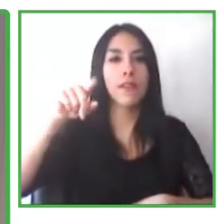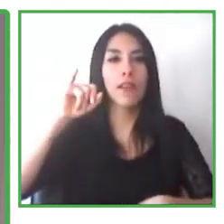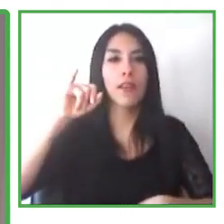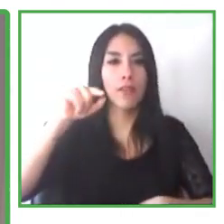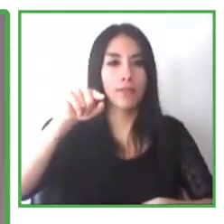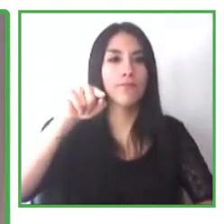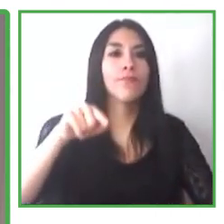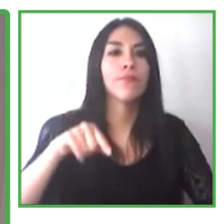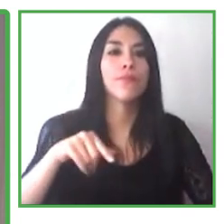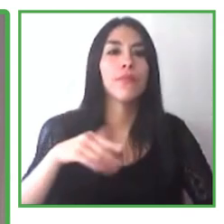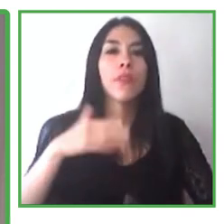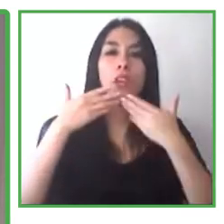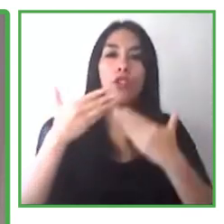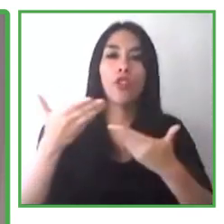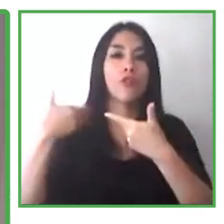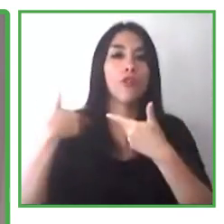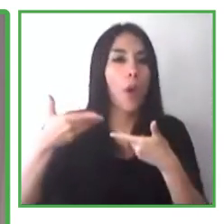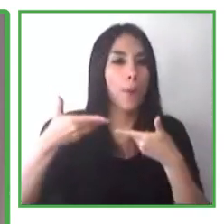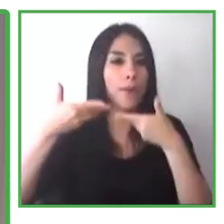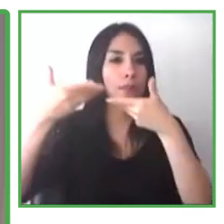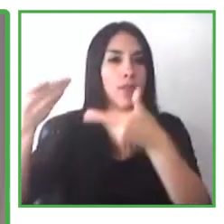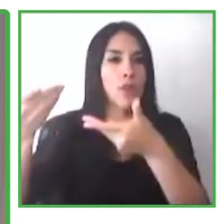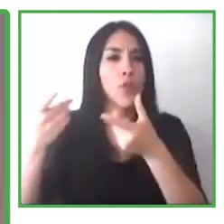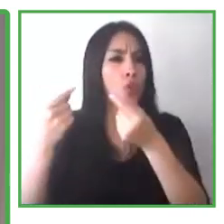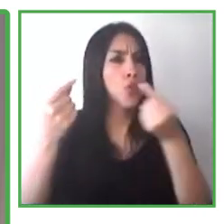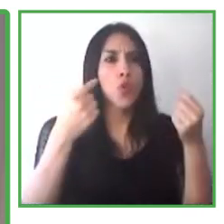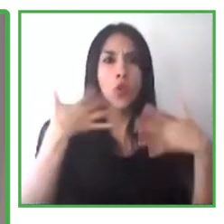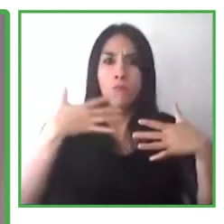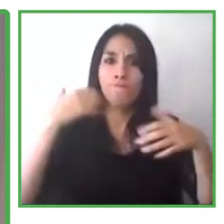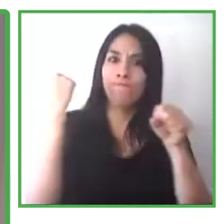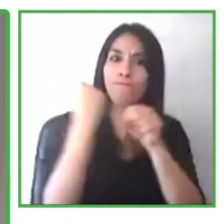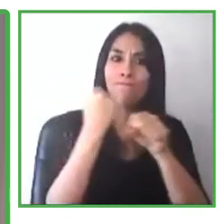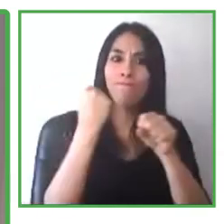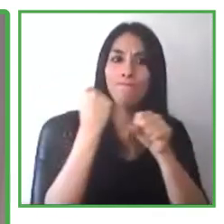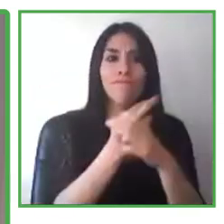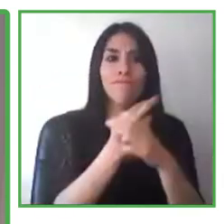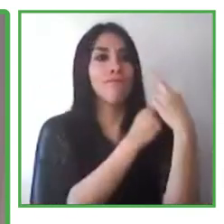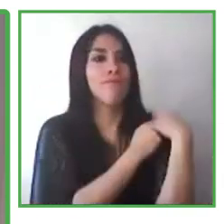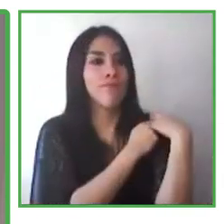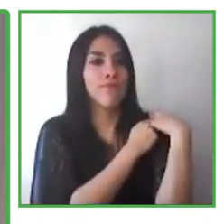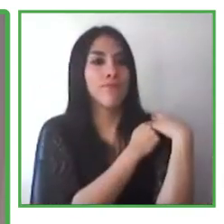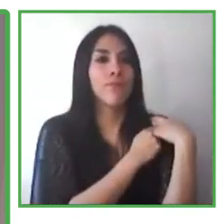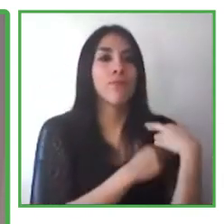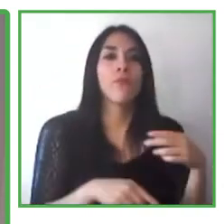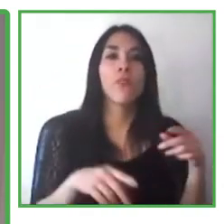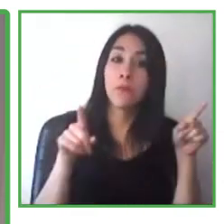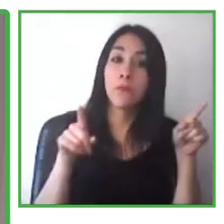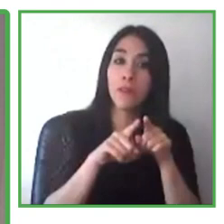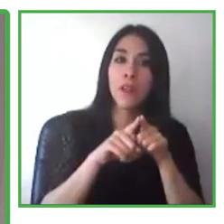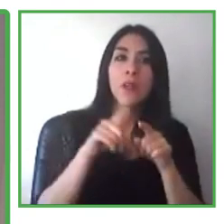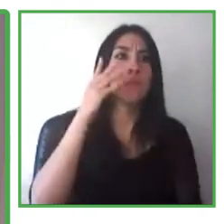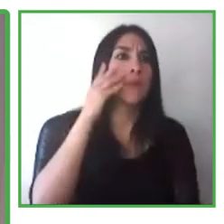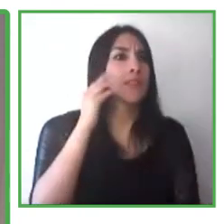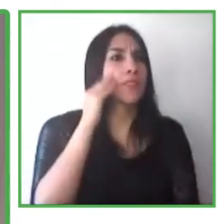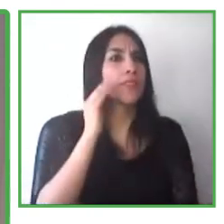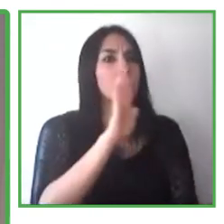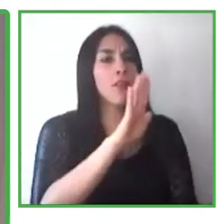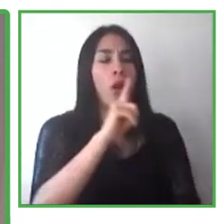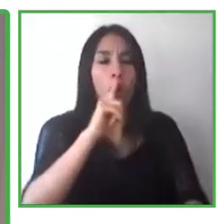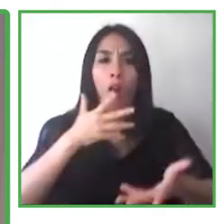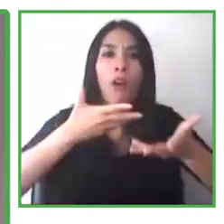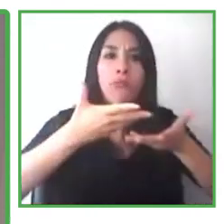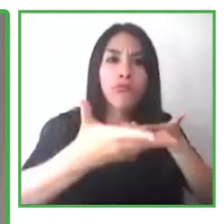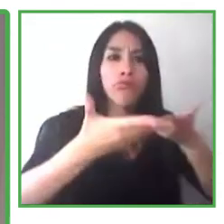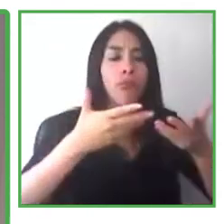hear not only your experiences, but the testimonial from one of your candidates I thought was great. Our next speaker is another